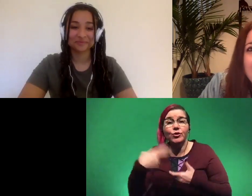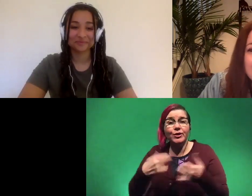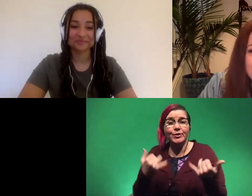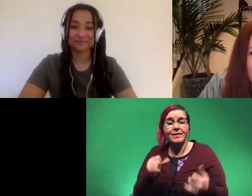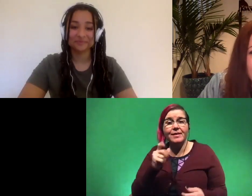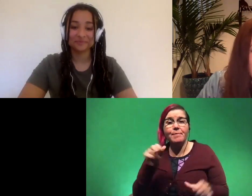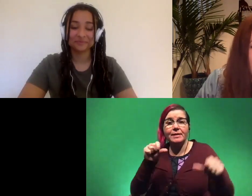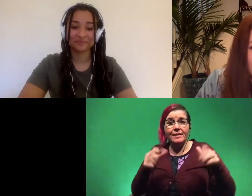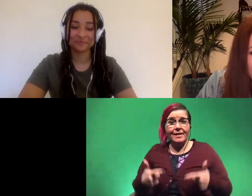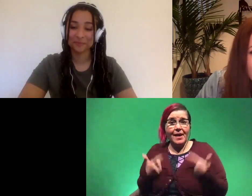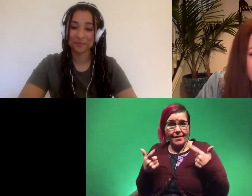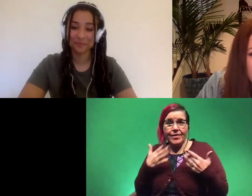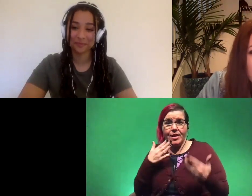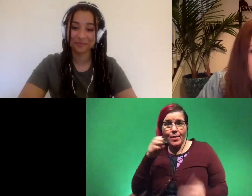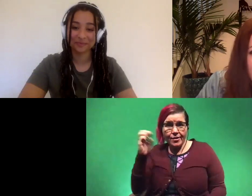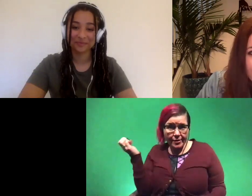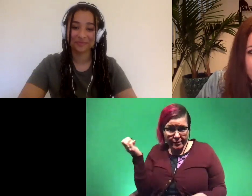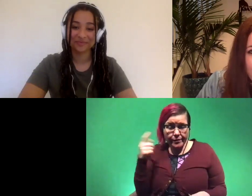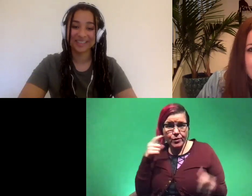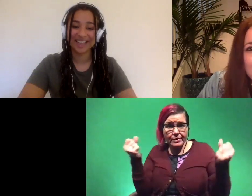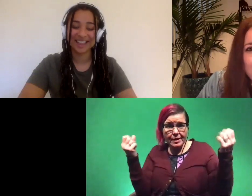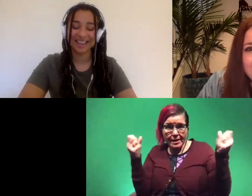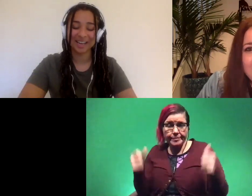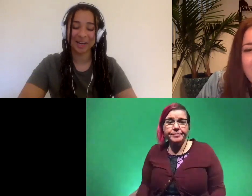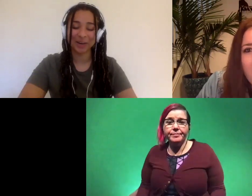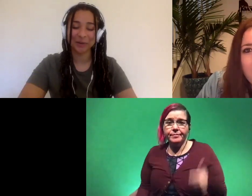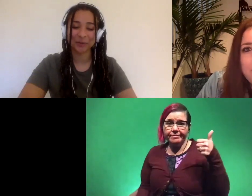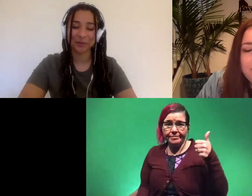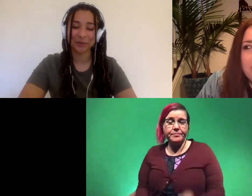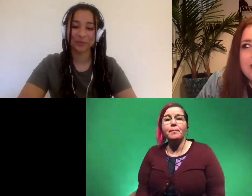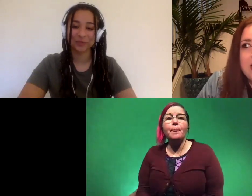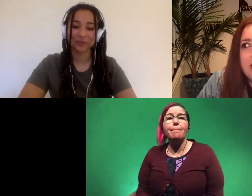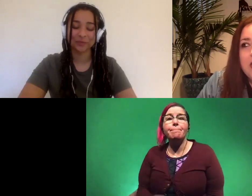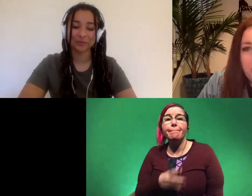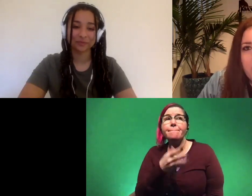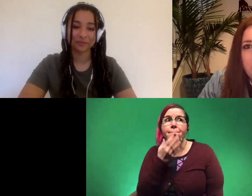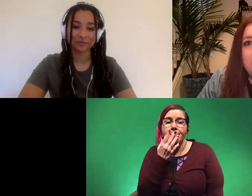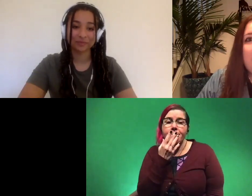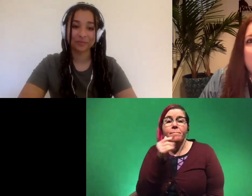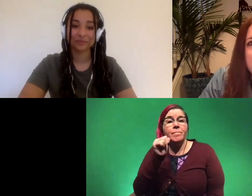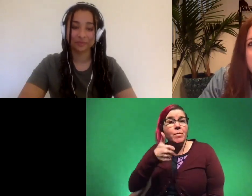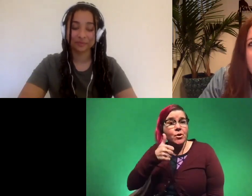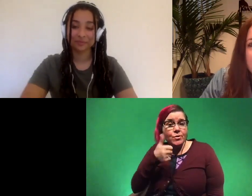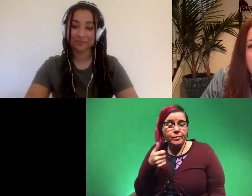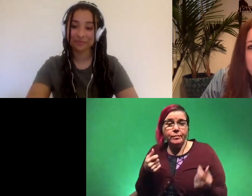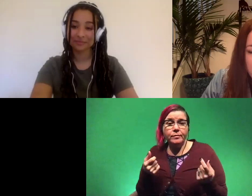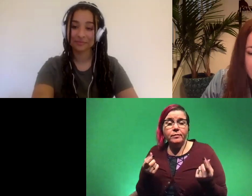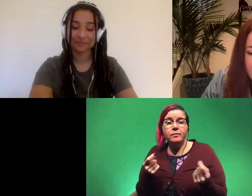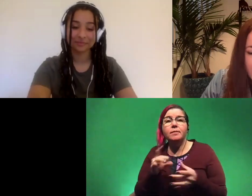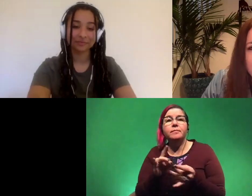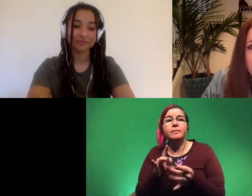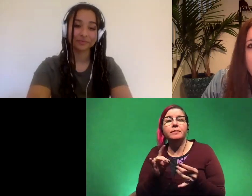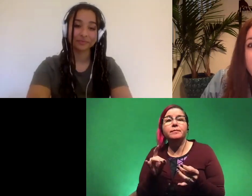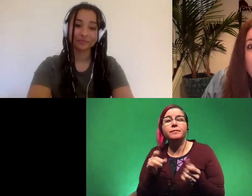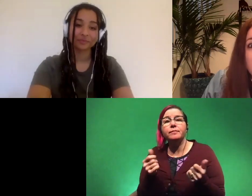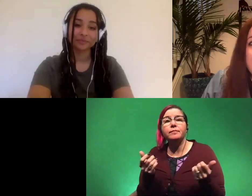skype a scientist live thank you aaron for signing for us as always um let's see tomorrow like i mentioned at the top we